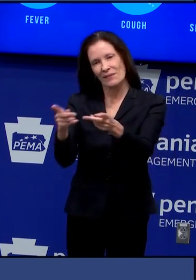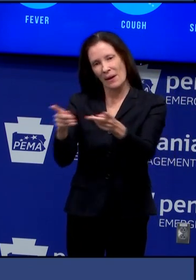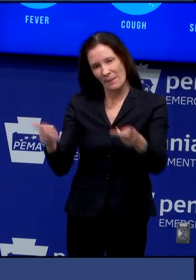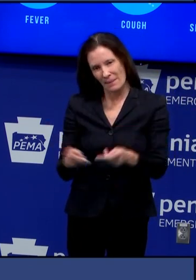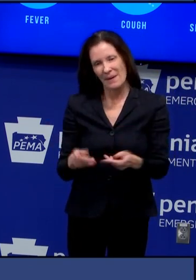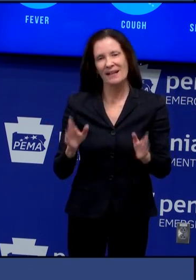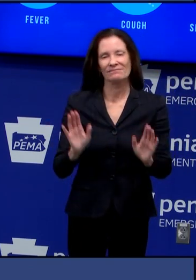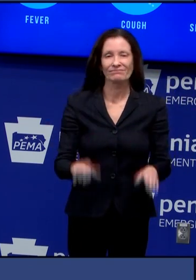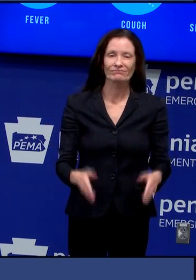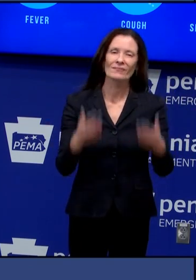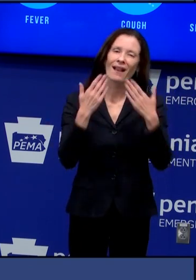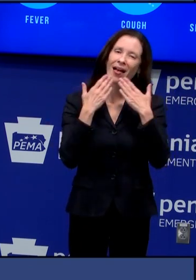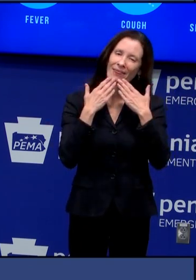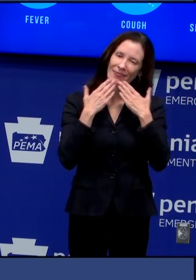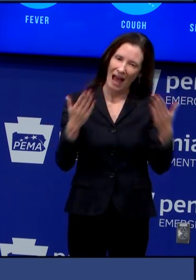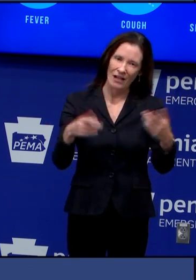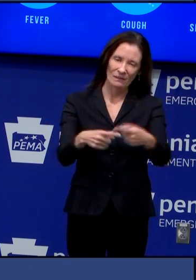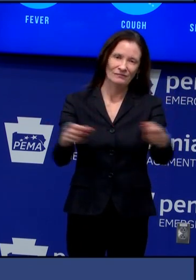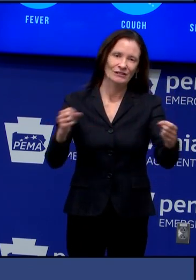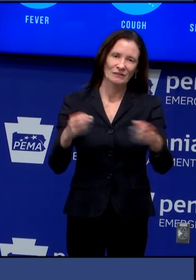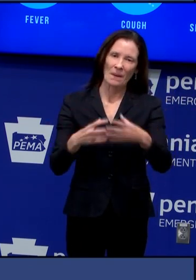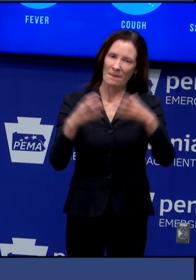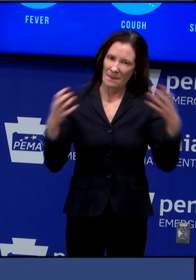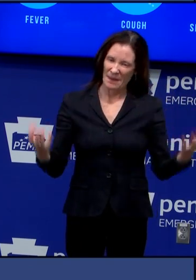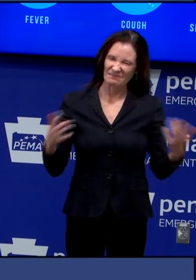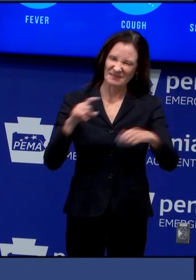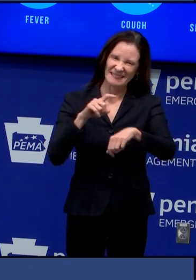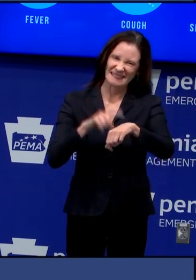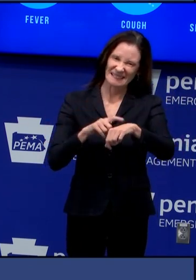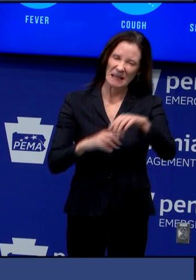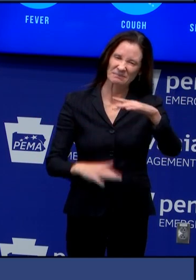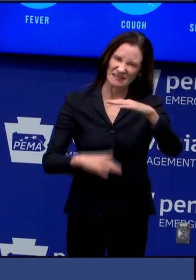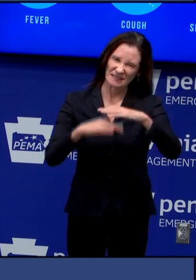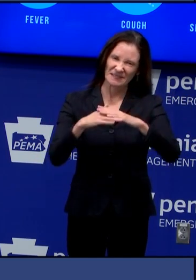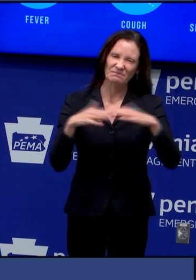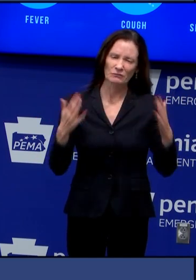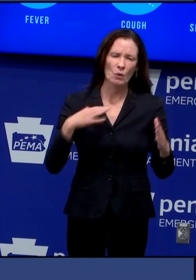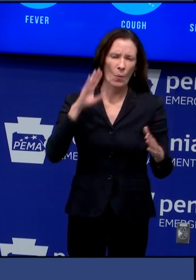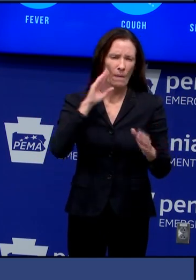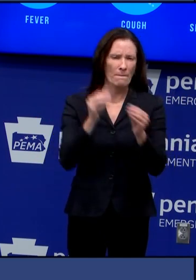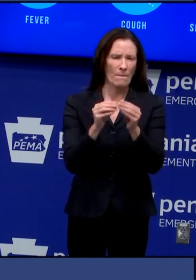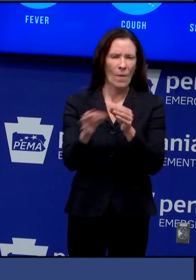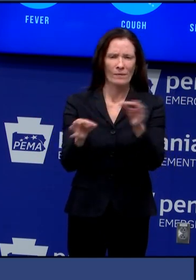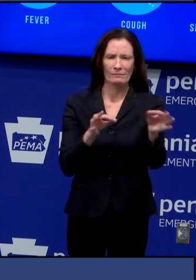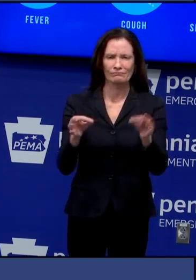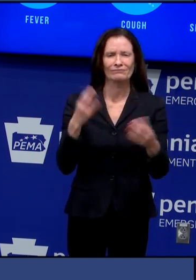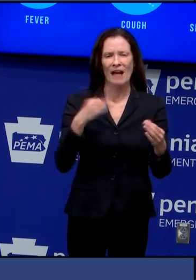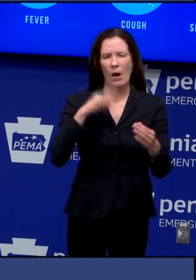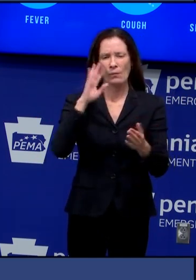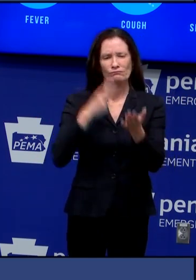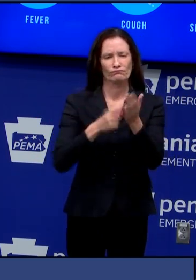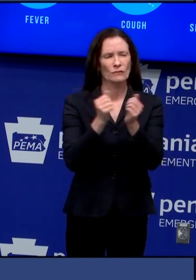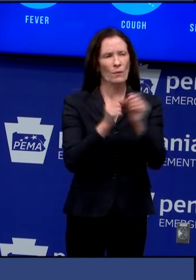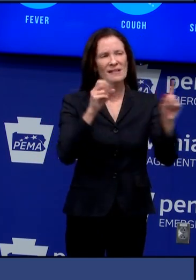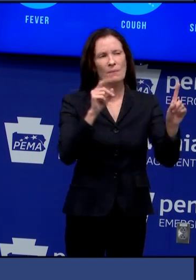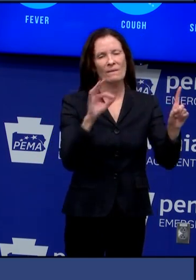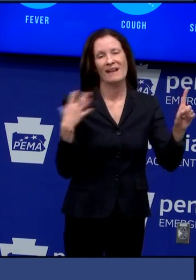wolf that is all the time we have for today we will have another another briefing tomorrow with the department of health thank you